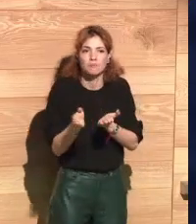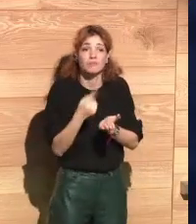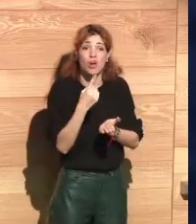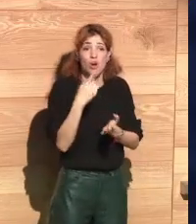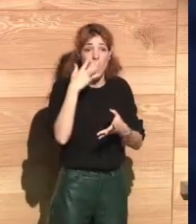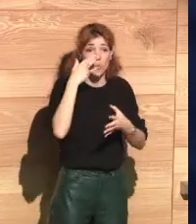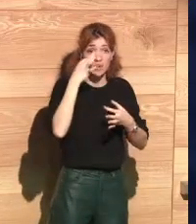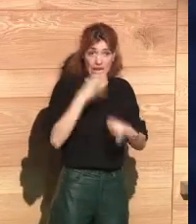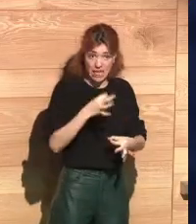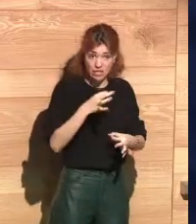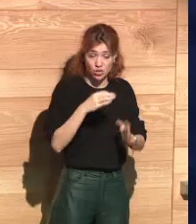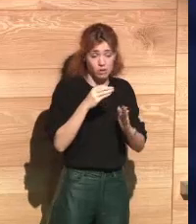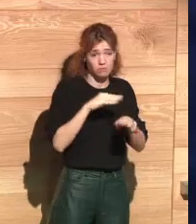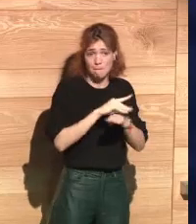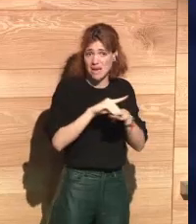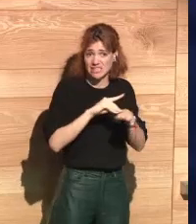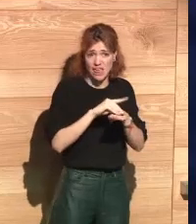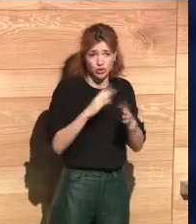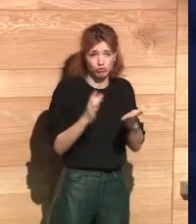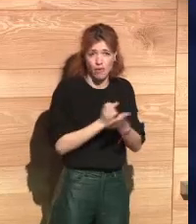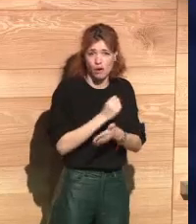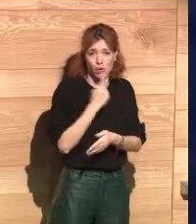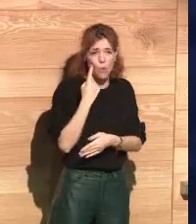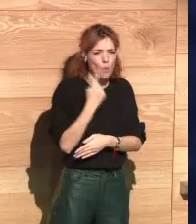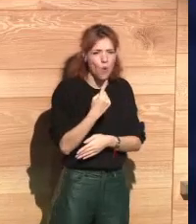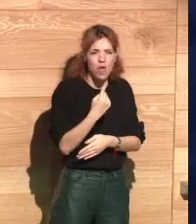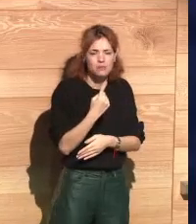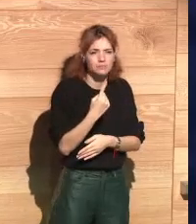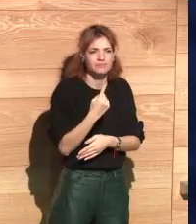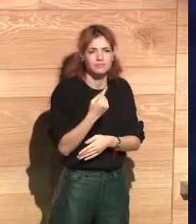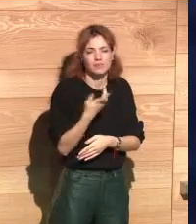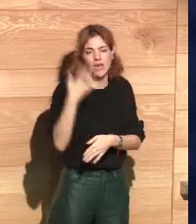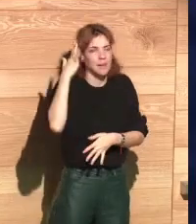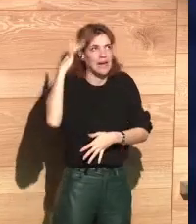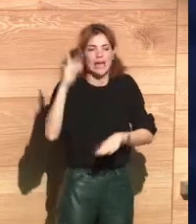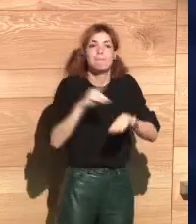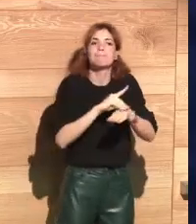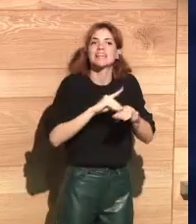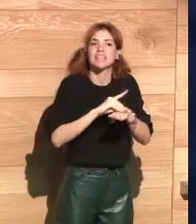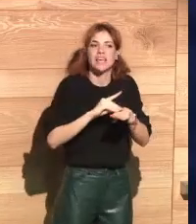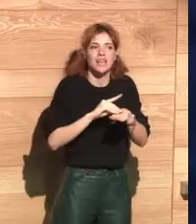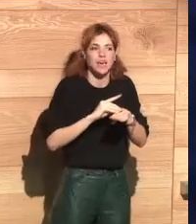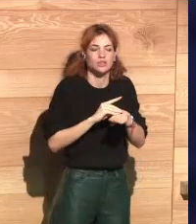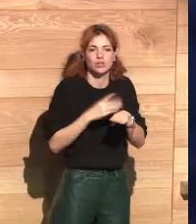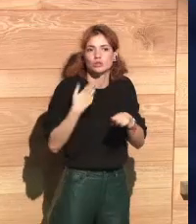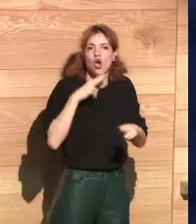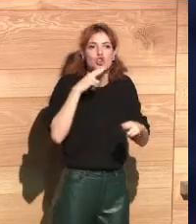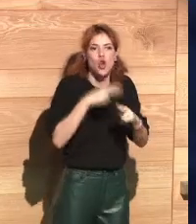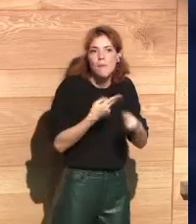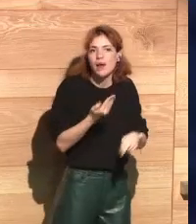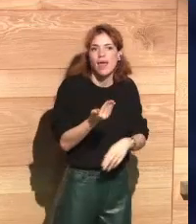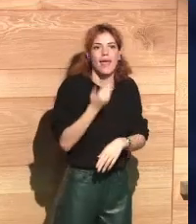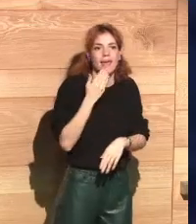possibilities. One of the risks connected to any database, let's